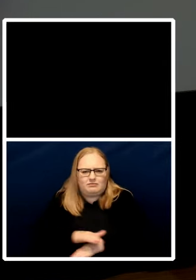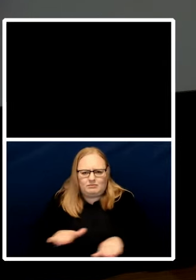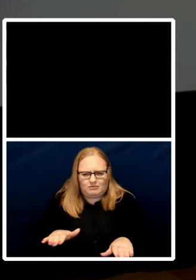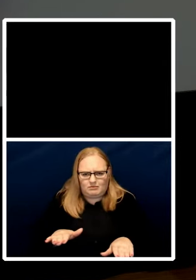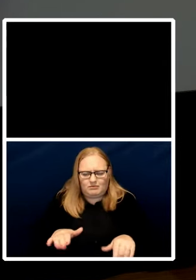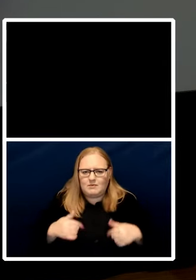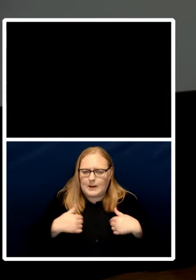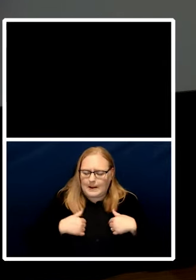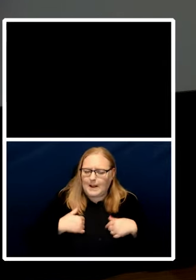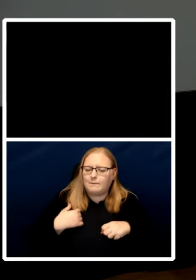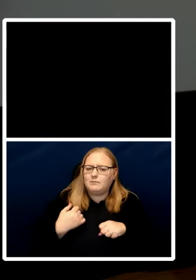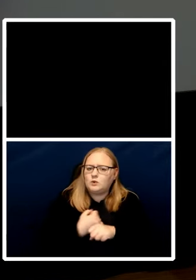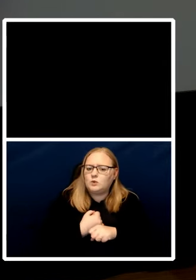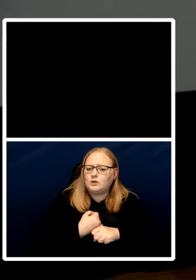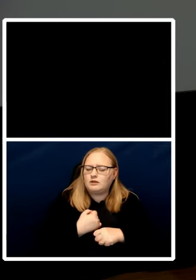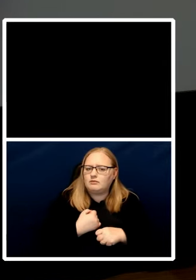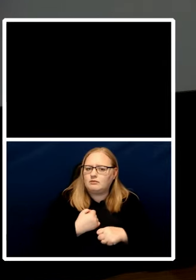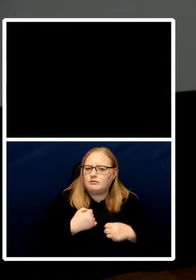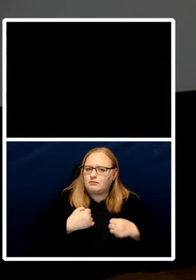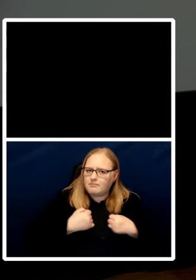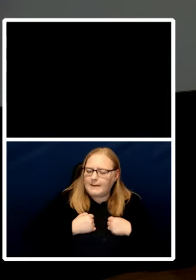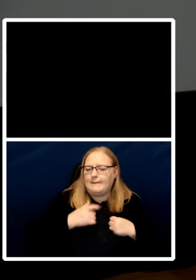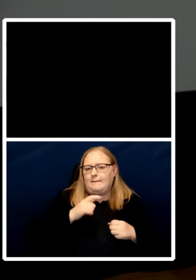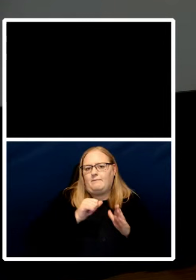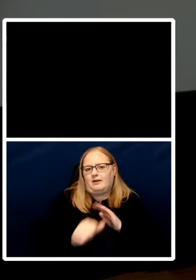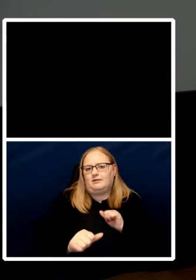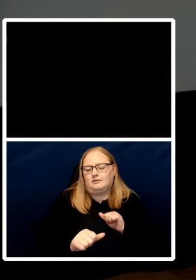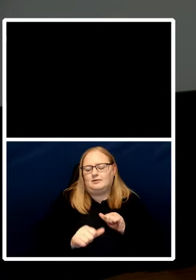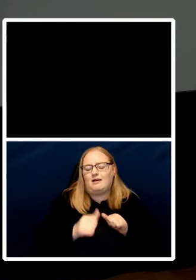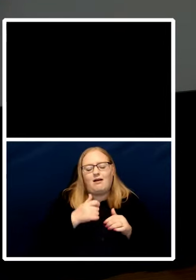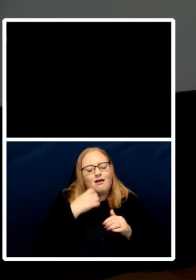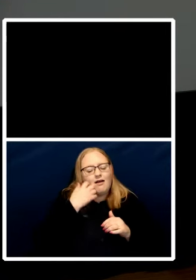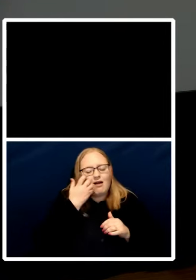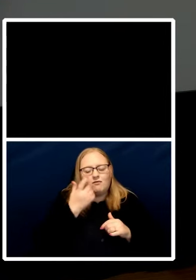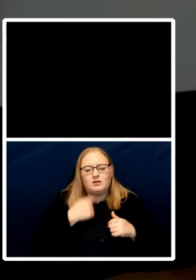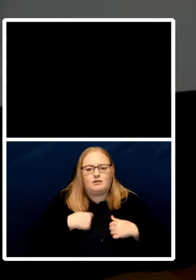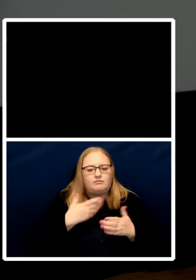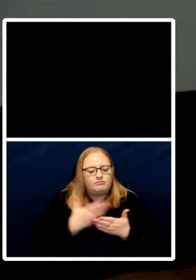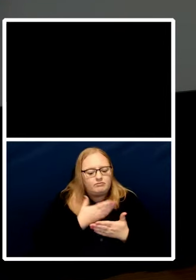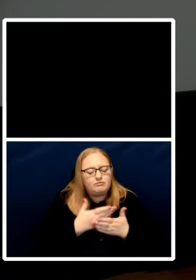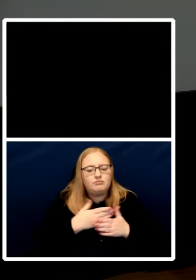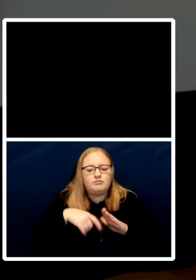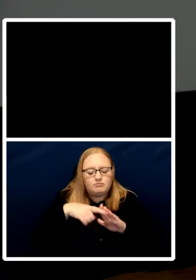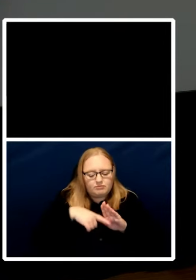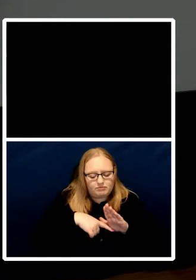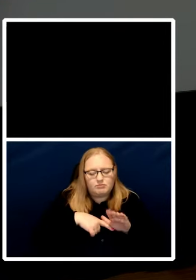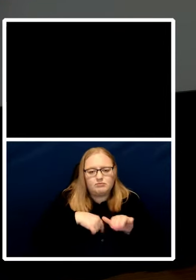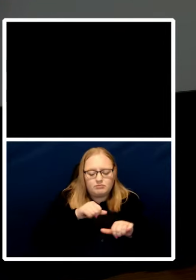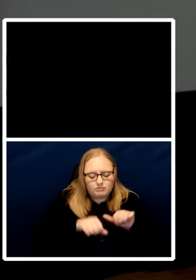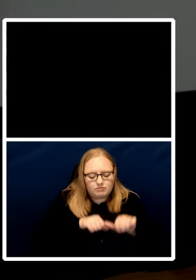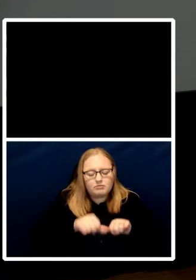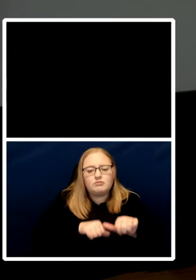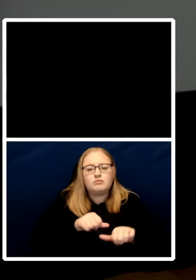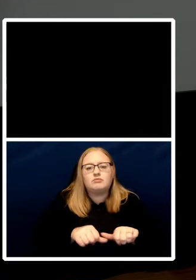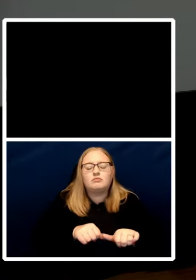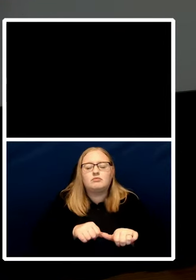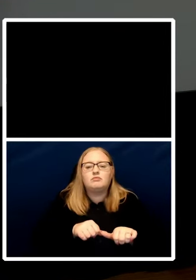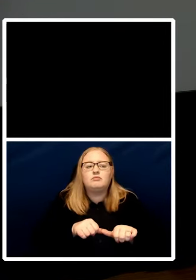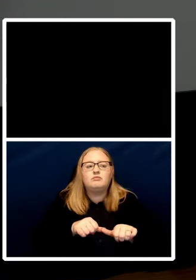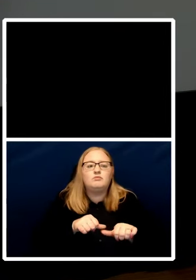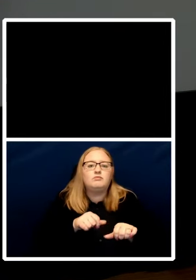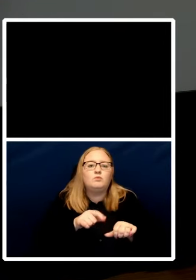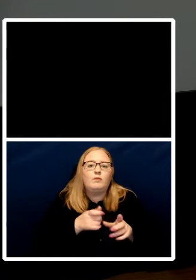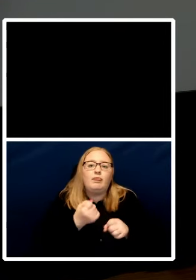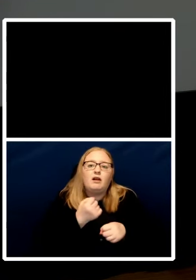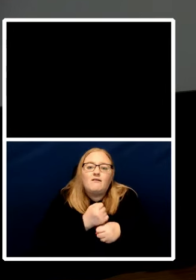to apply these principles with an even hand to the kind of governments that i might want to be associated with to